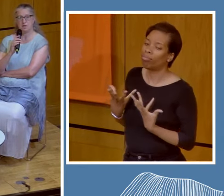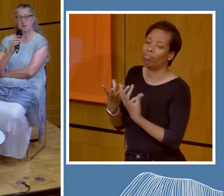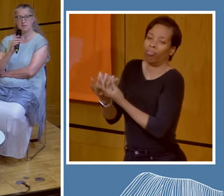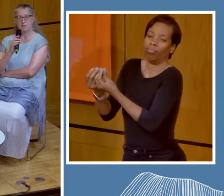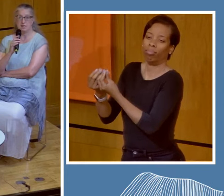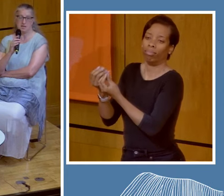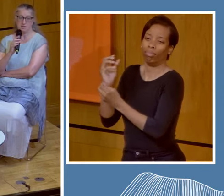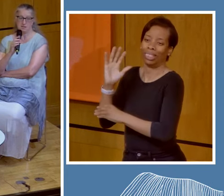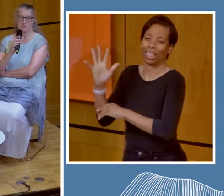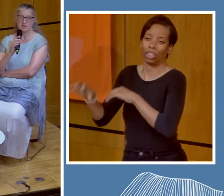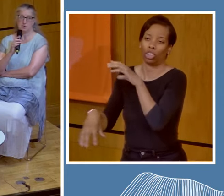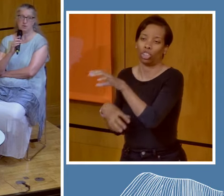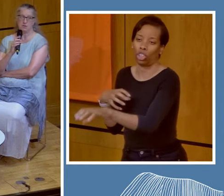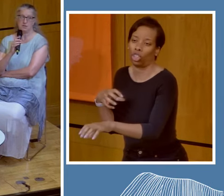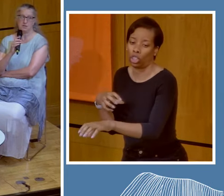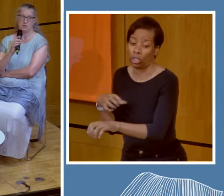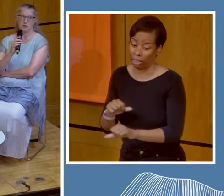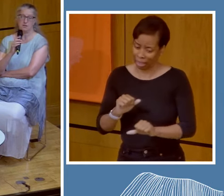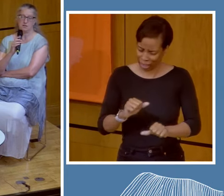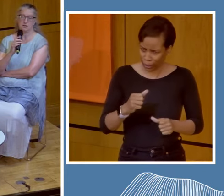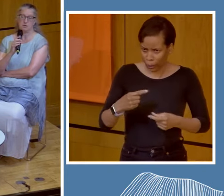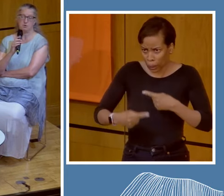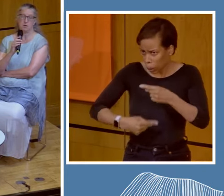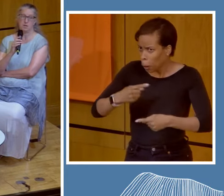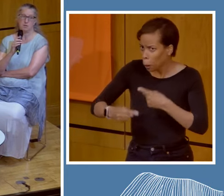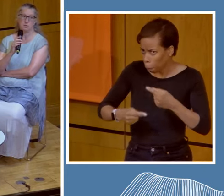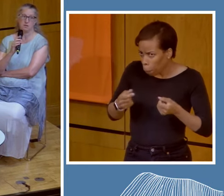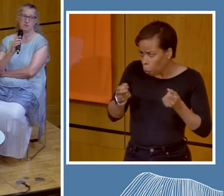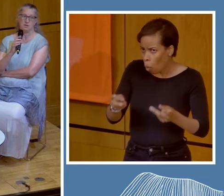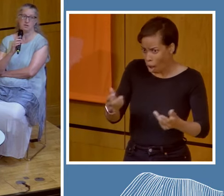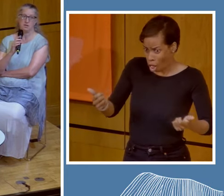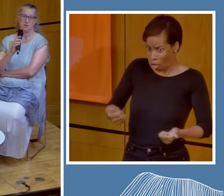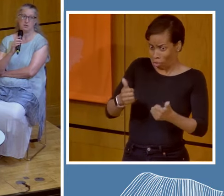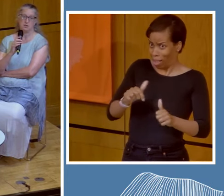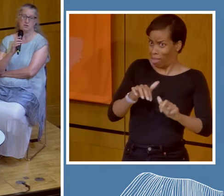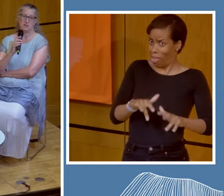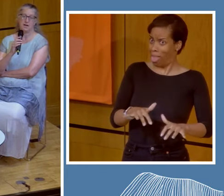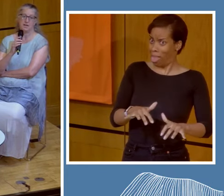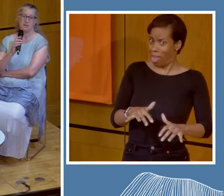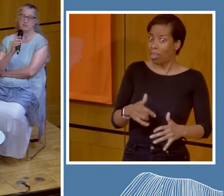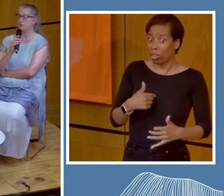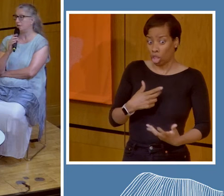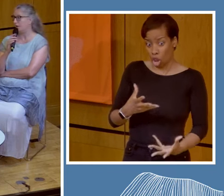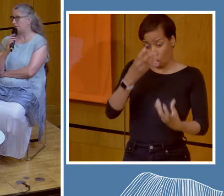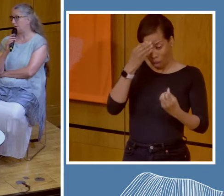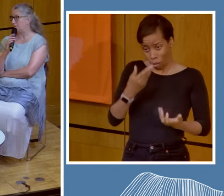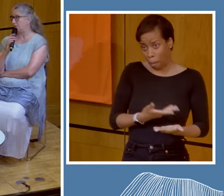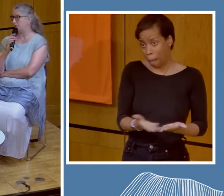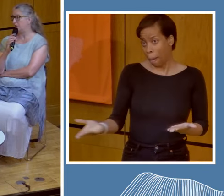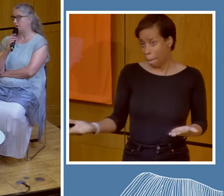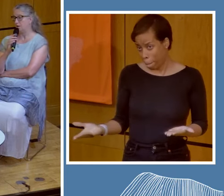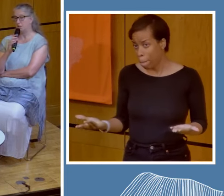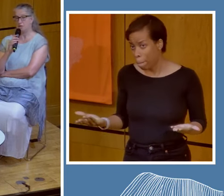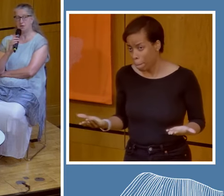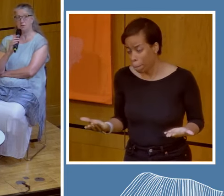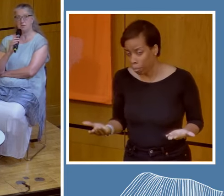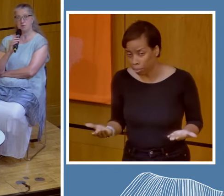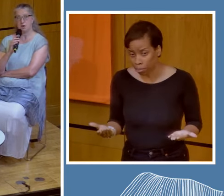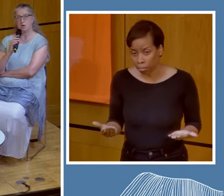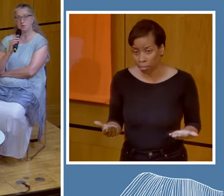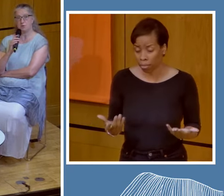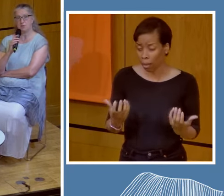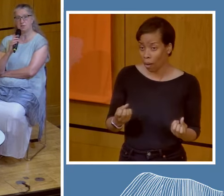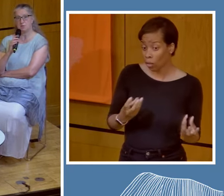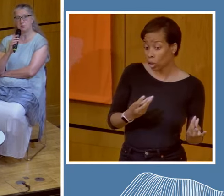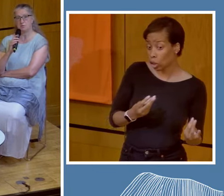live in sustainability, in sustainable ways within the lands that they have inhabited. I think there